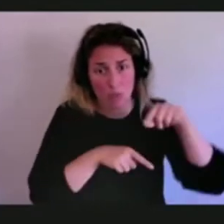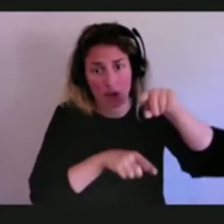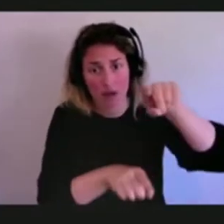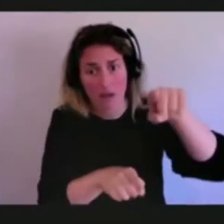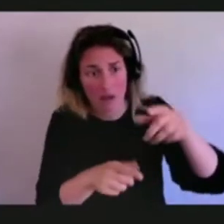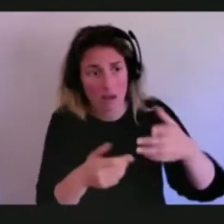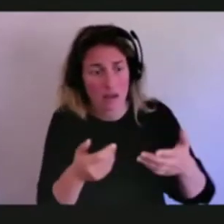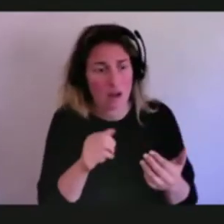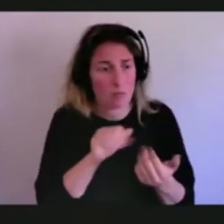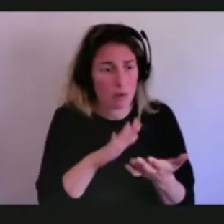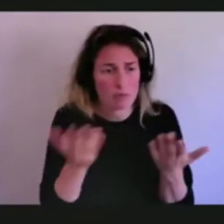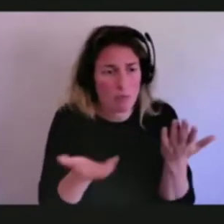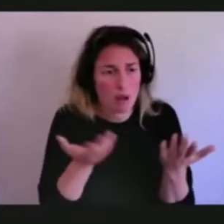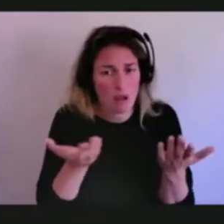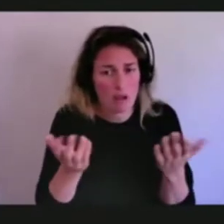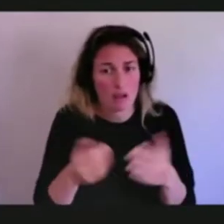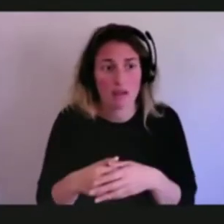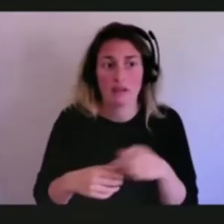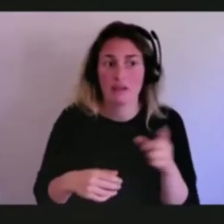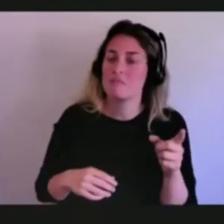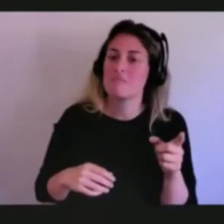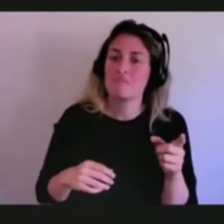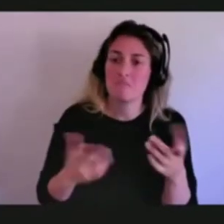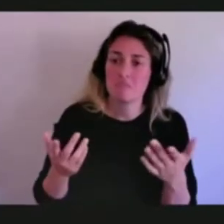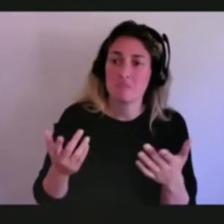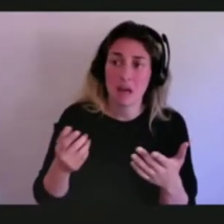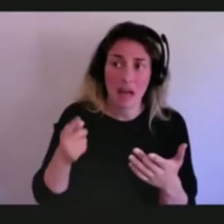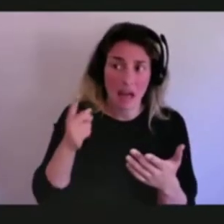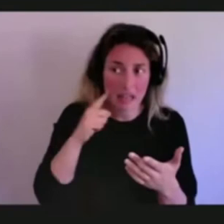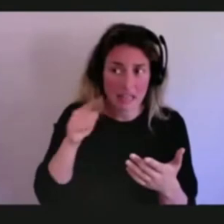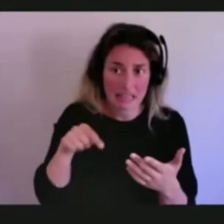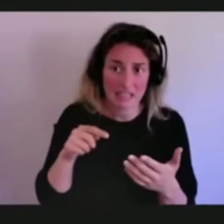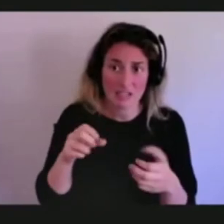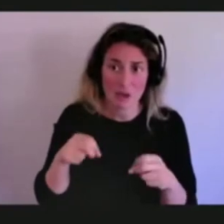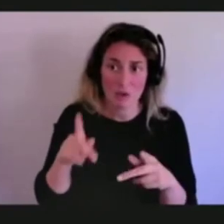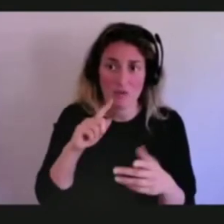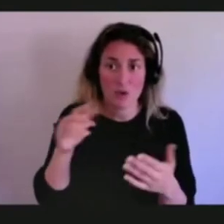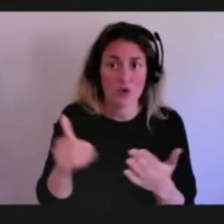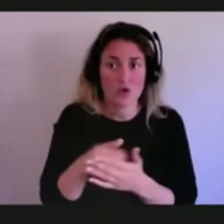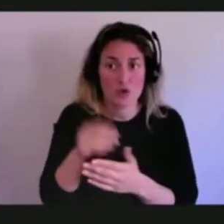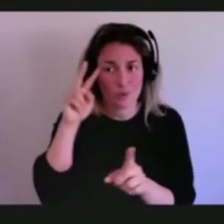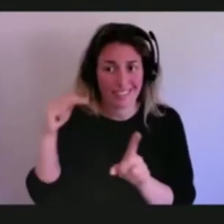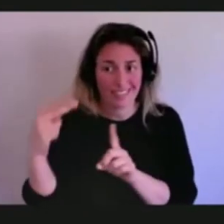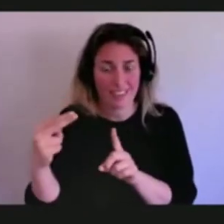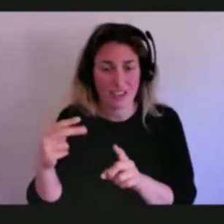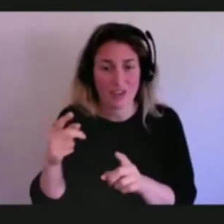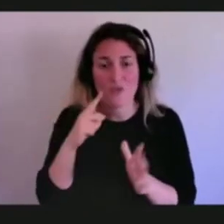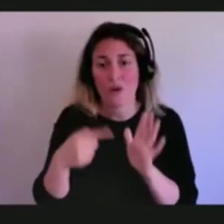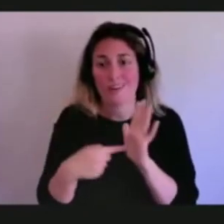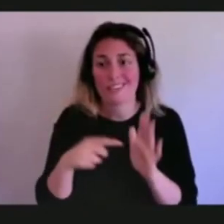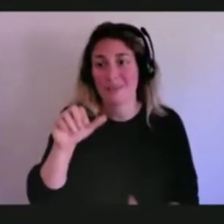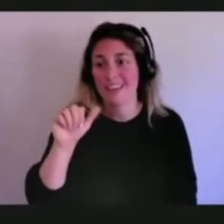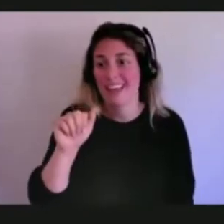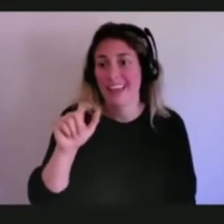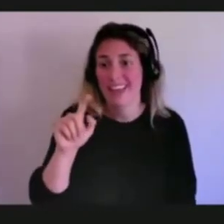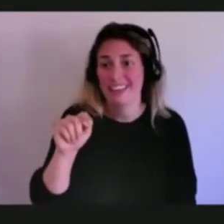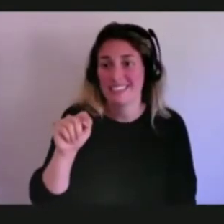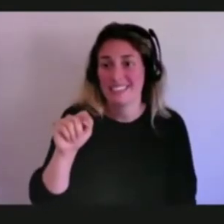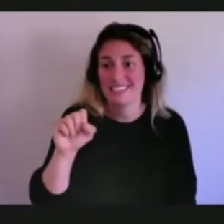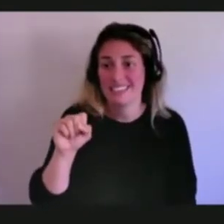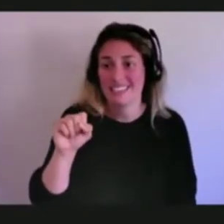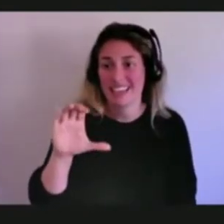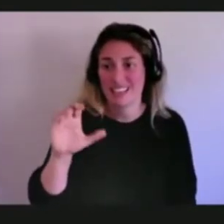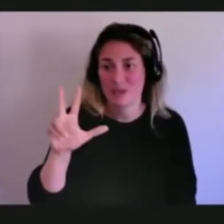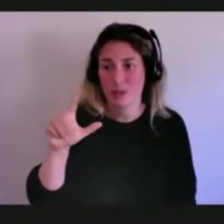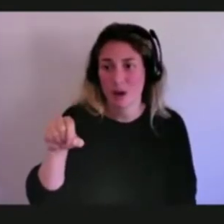Well, I think there's a lot of room here for new thinking. For example, ATSC 3.0 is coming in. We've heard